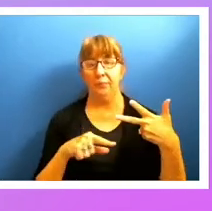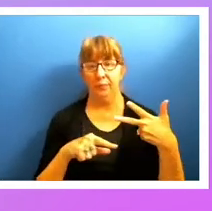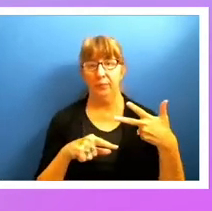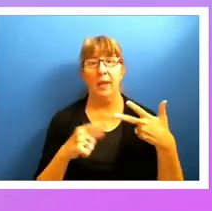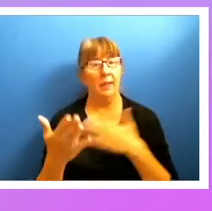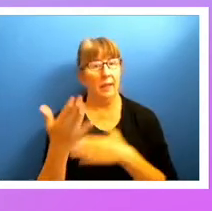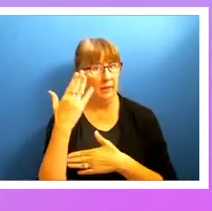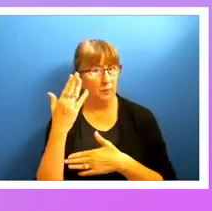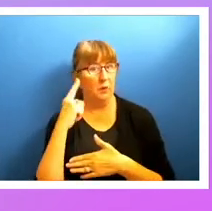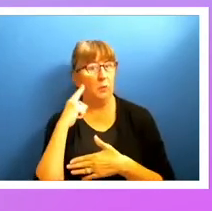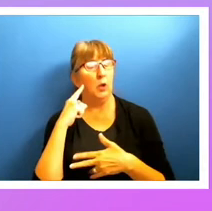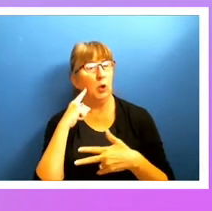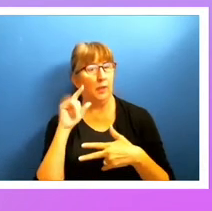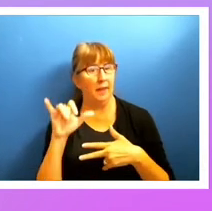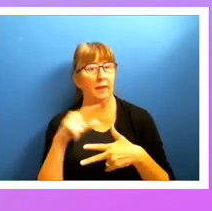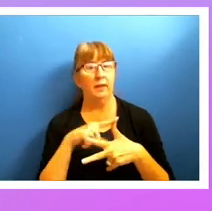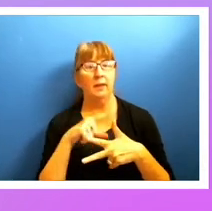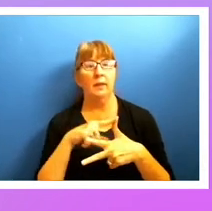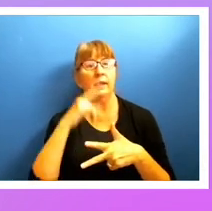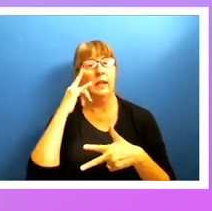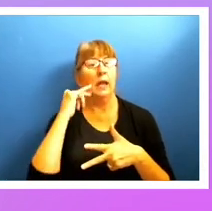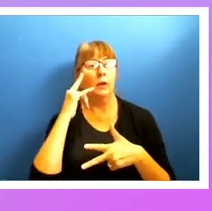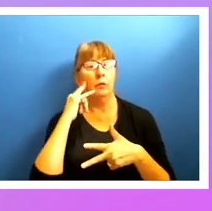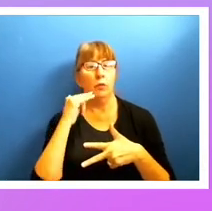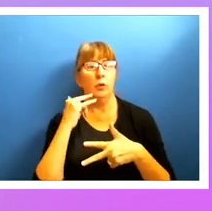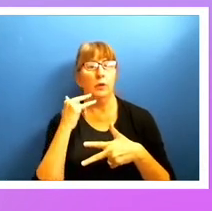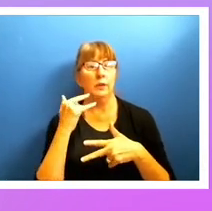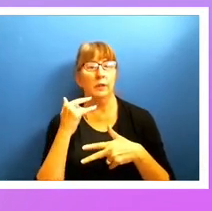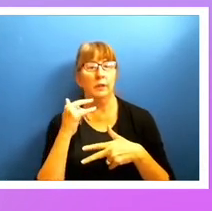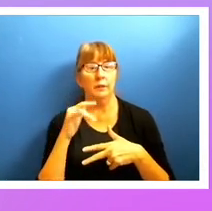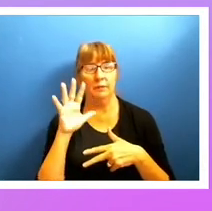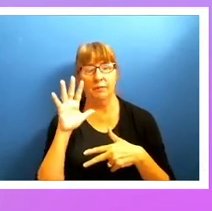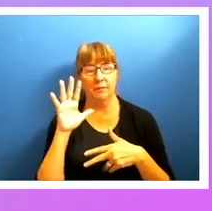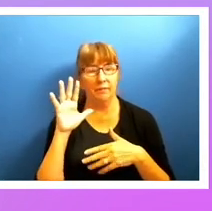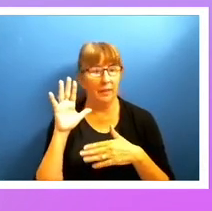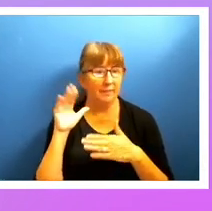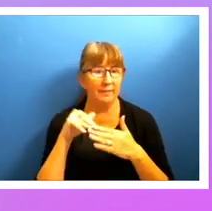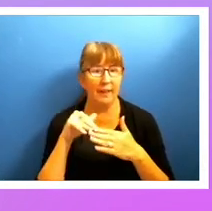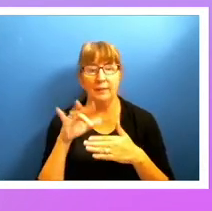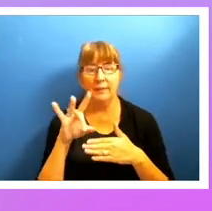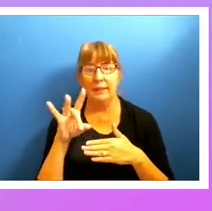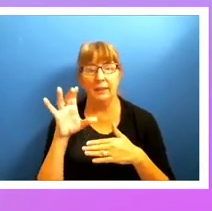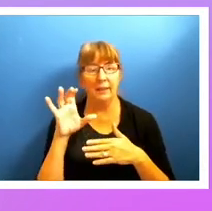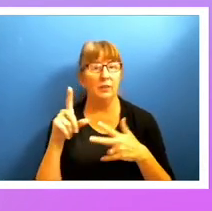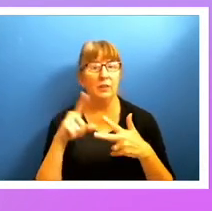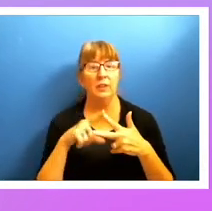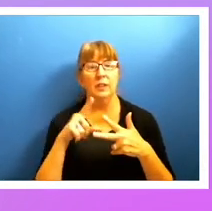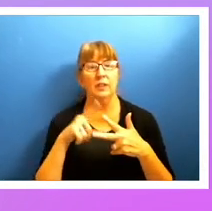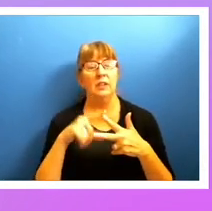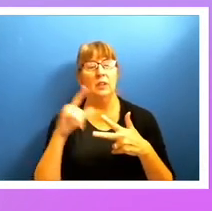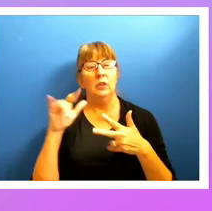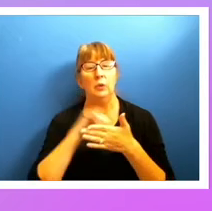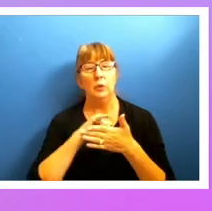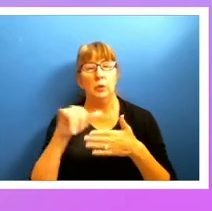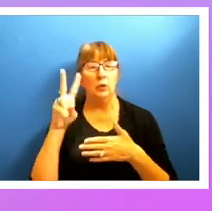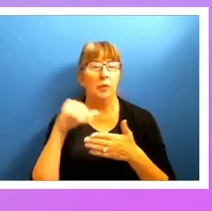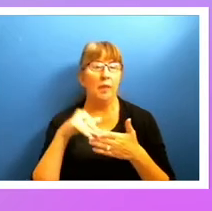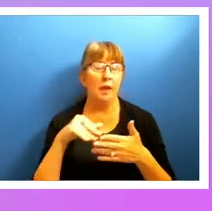presentation. So California has about 5,800. New York has 2,200. And then Florida having 1,200 and eight of those.